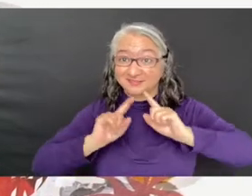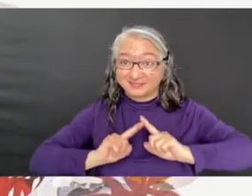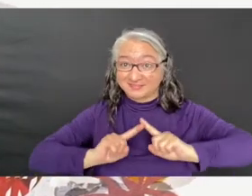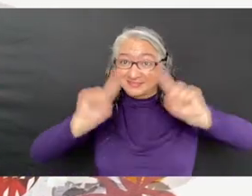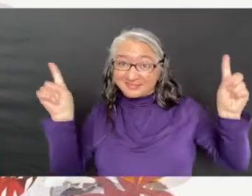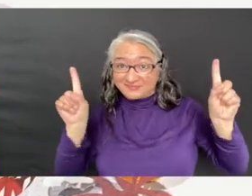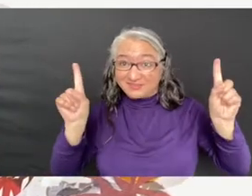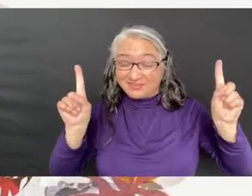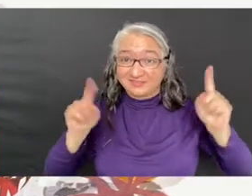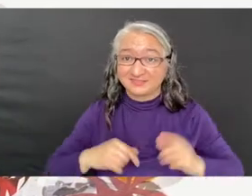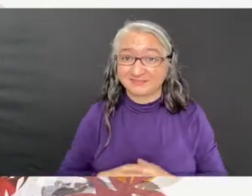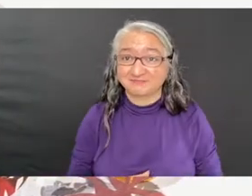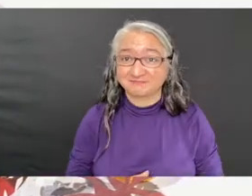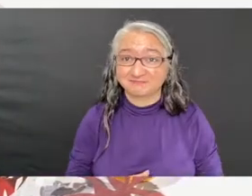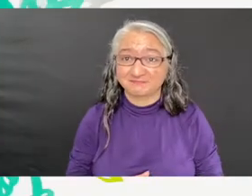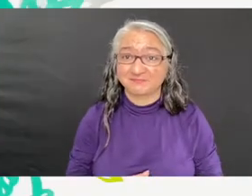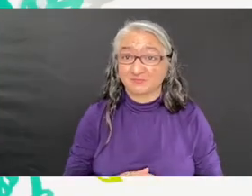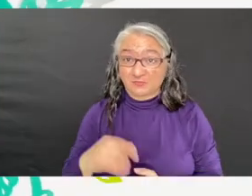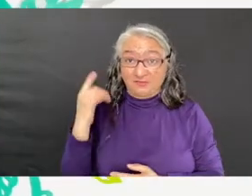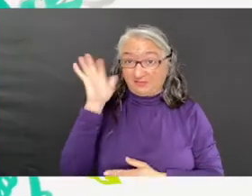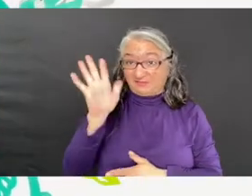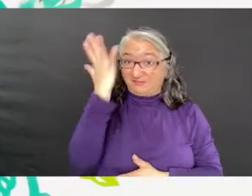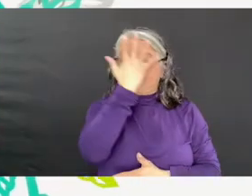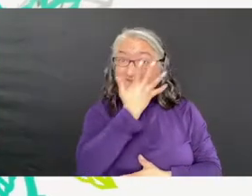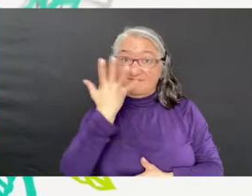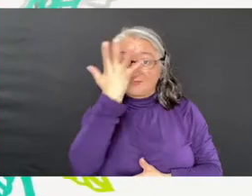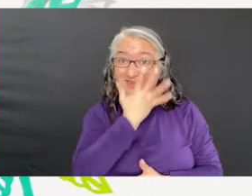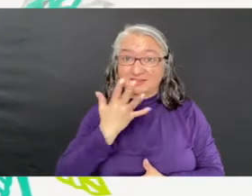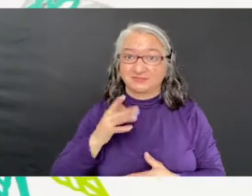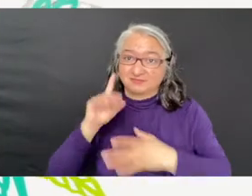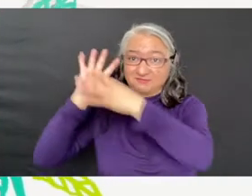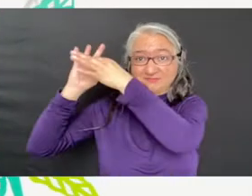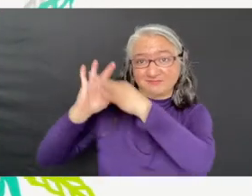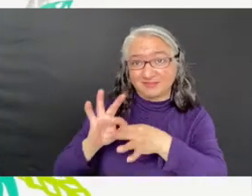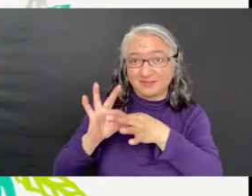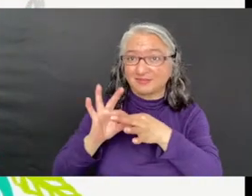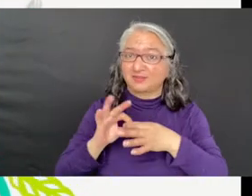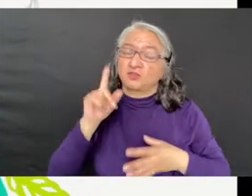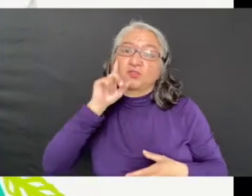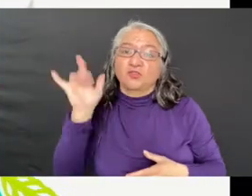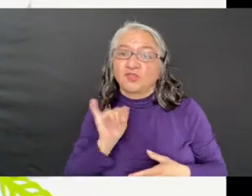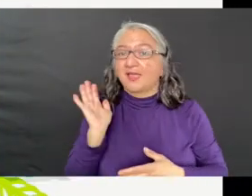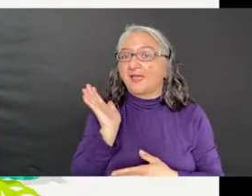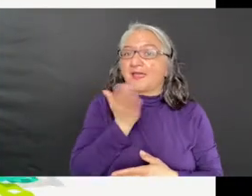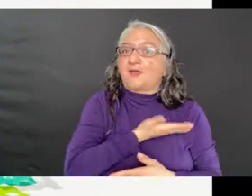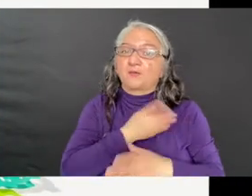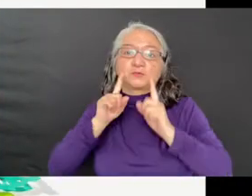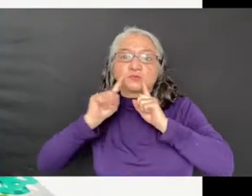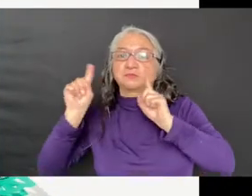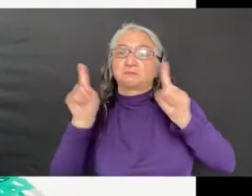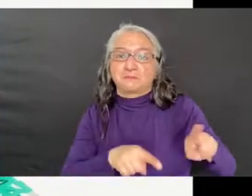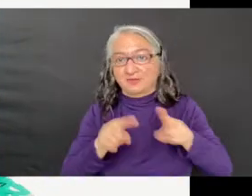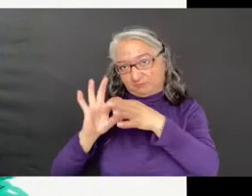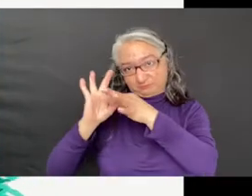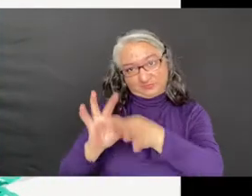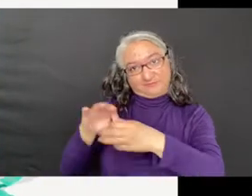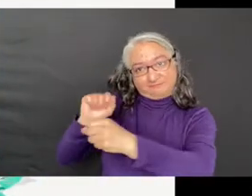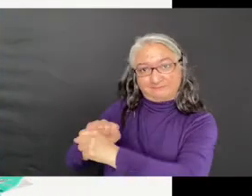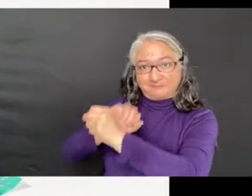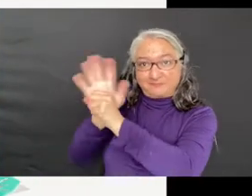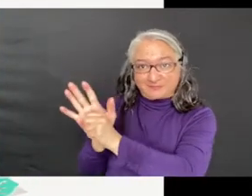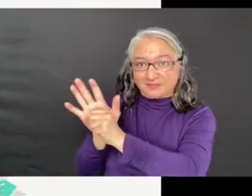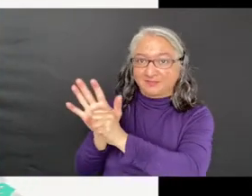doppelganger. The faces in Robles' masks became reflections of our changing responses to the pandemic.